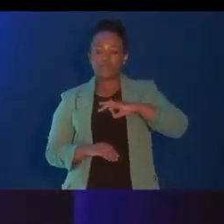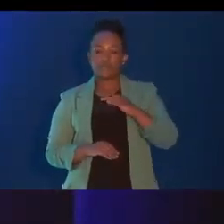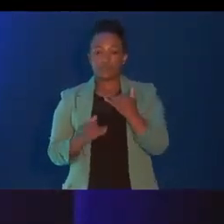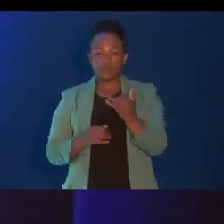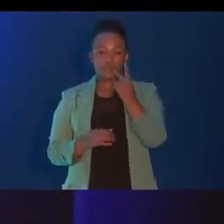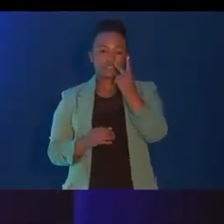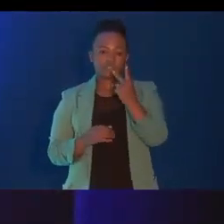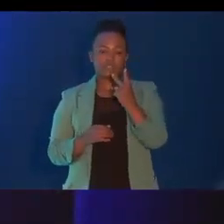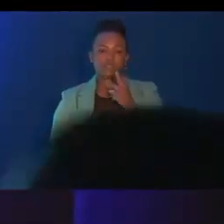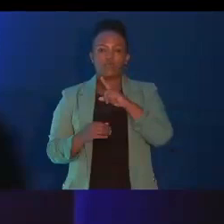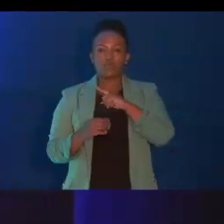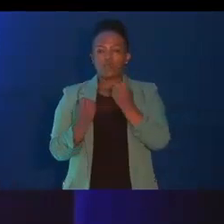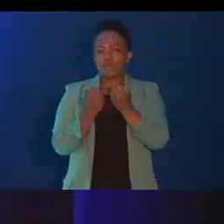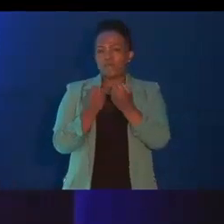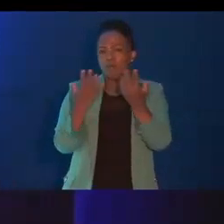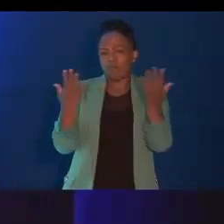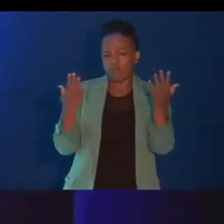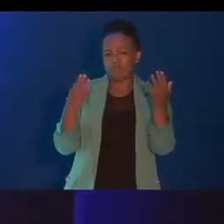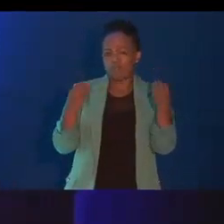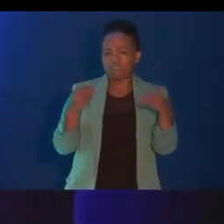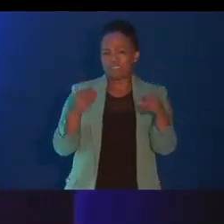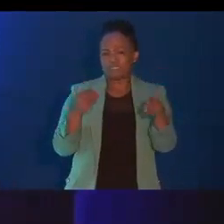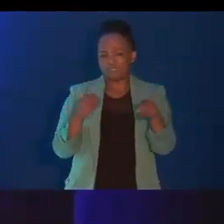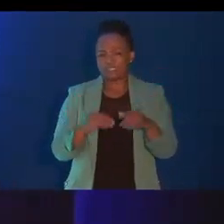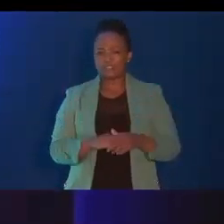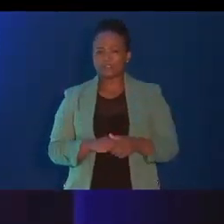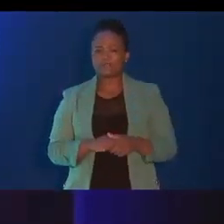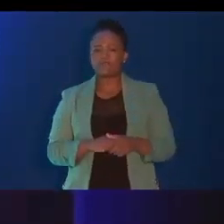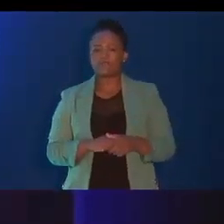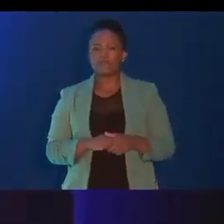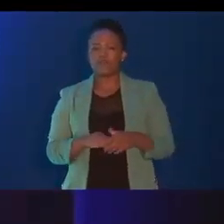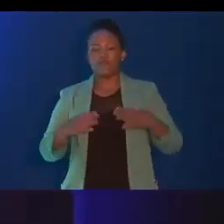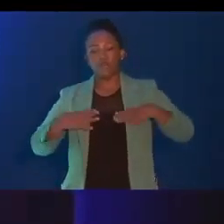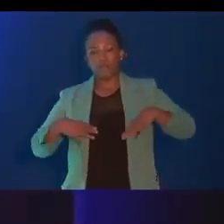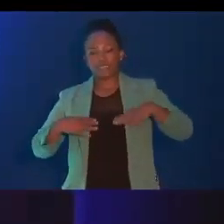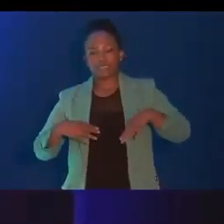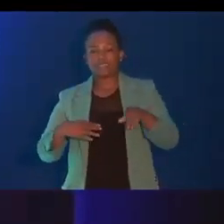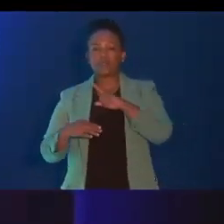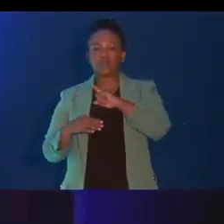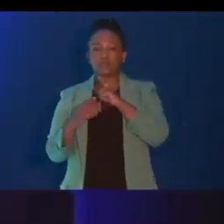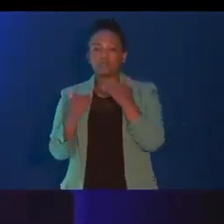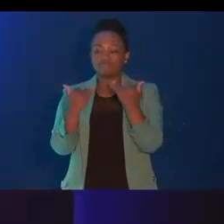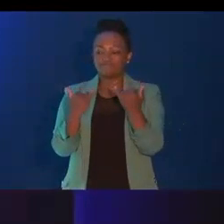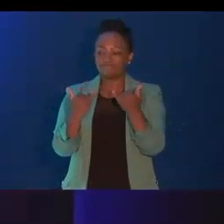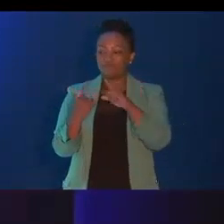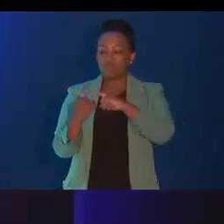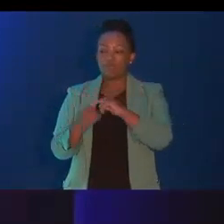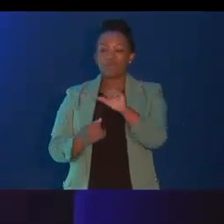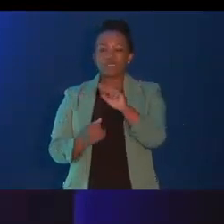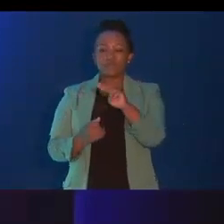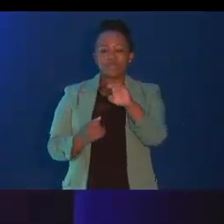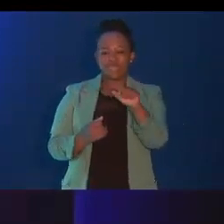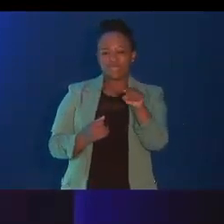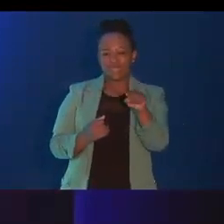the clothing and garment industry. Our other strategy is to facilitate greater market access for SMMEs